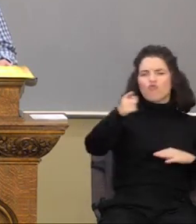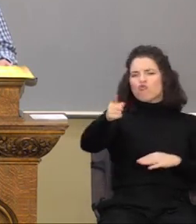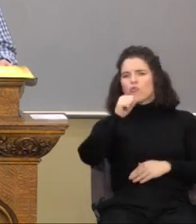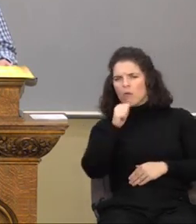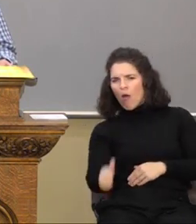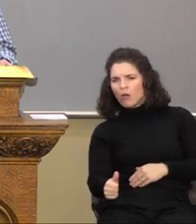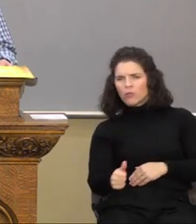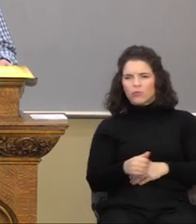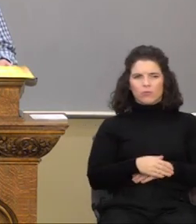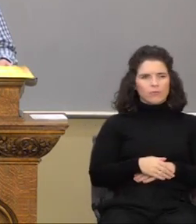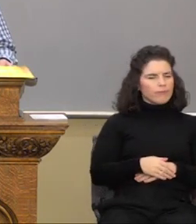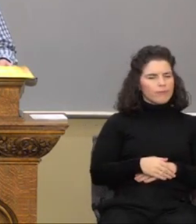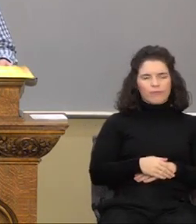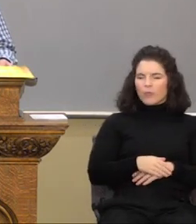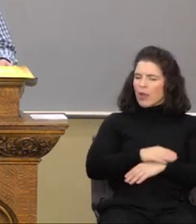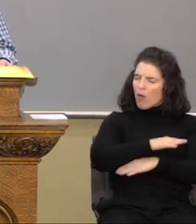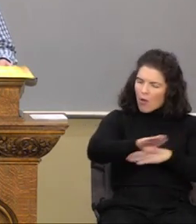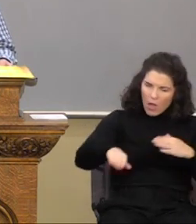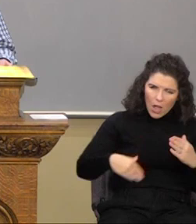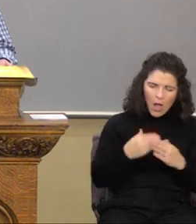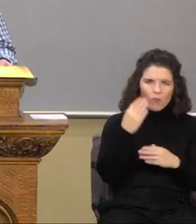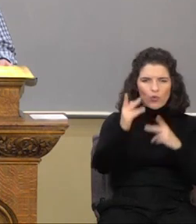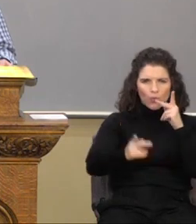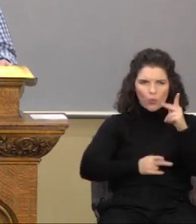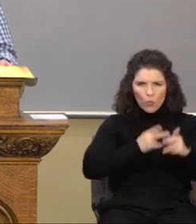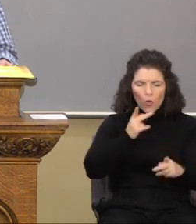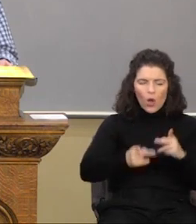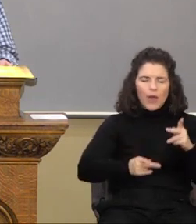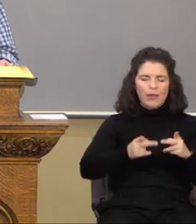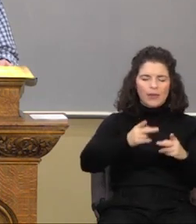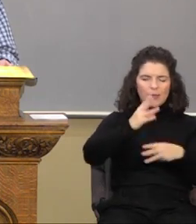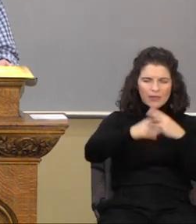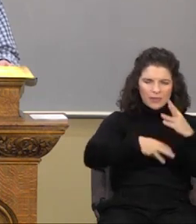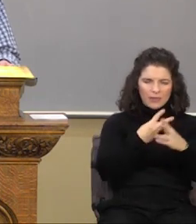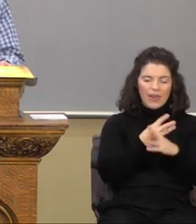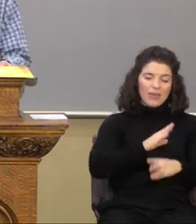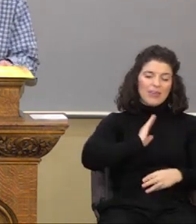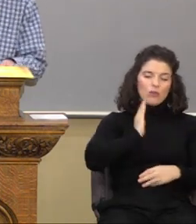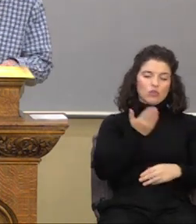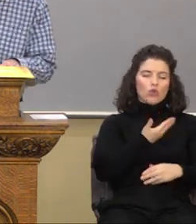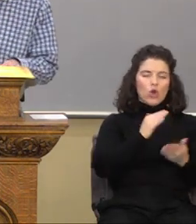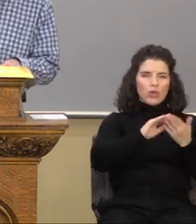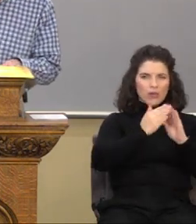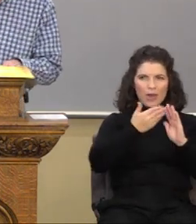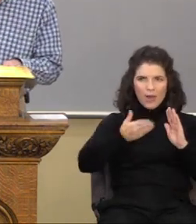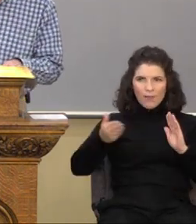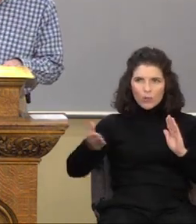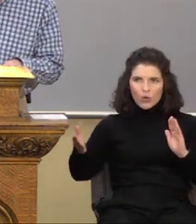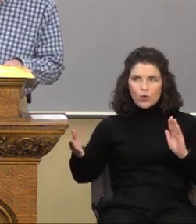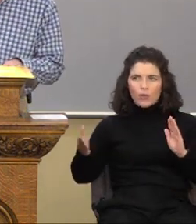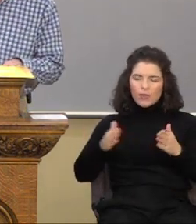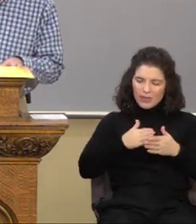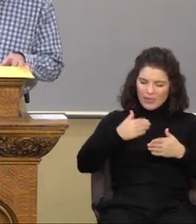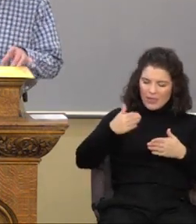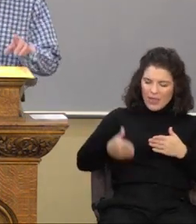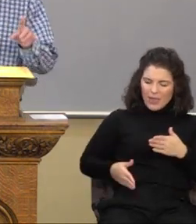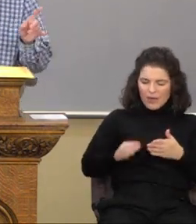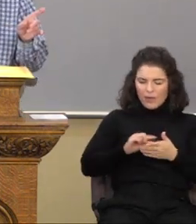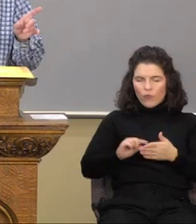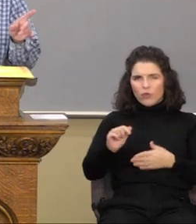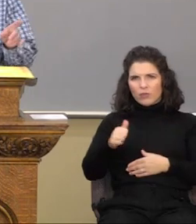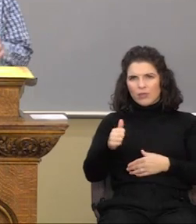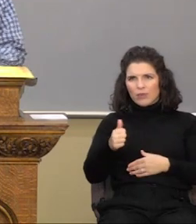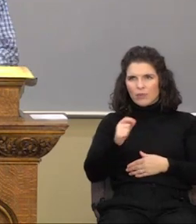everyone in society is our neighbor. The end of verse 10, therefore,